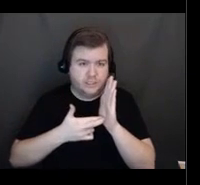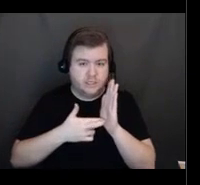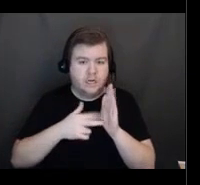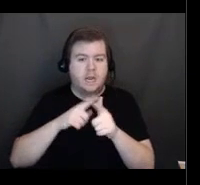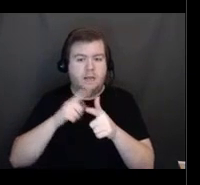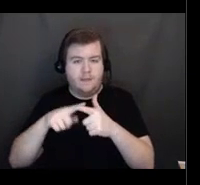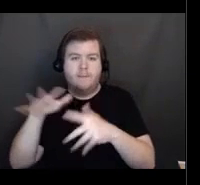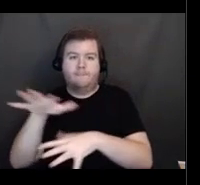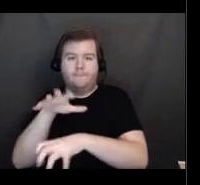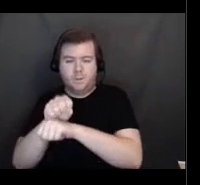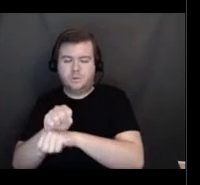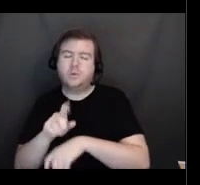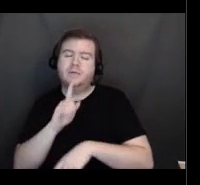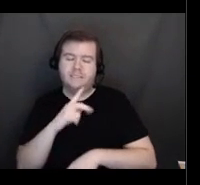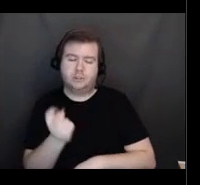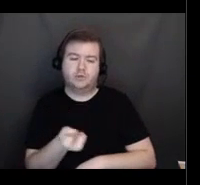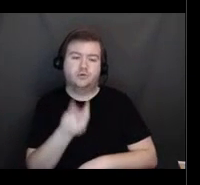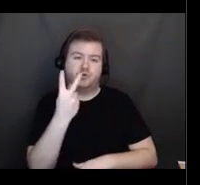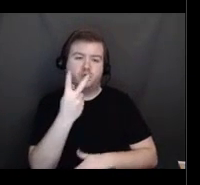process for that.